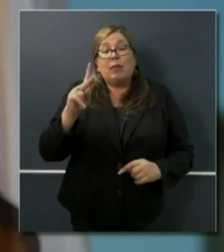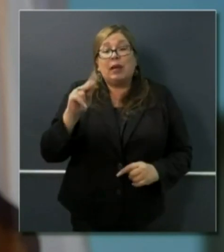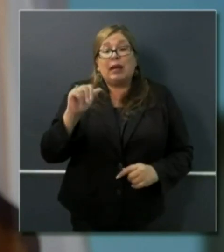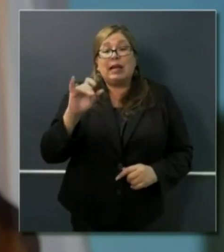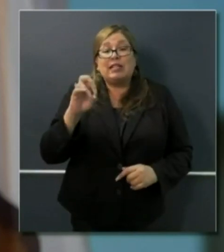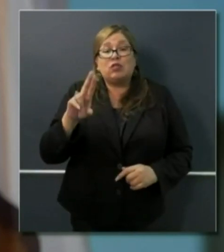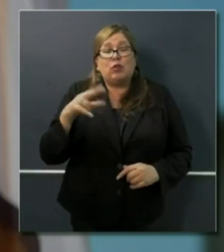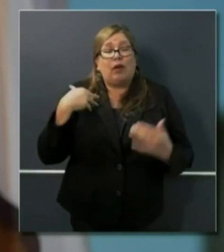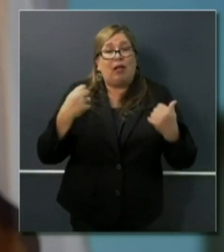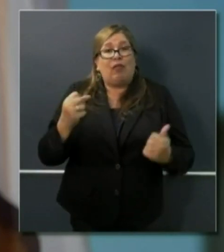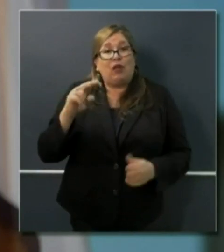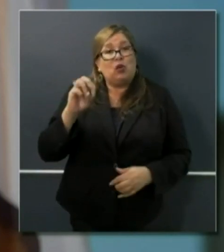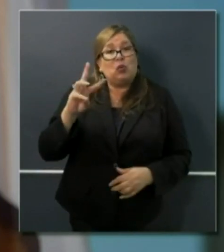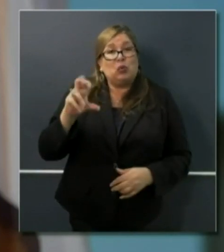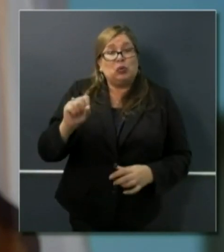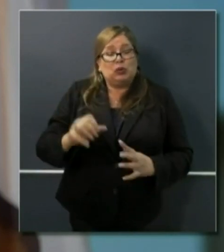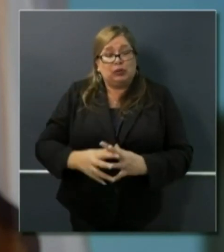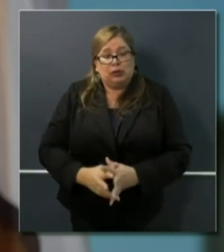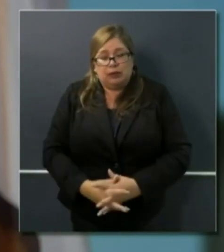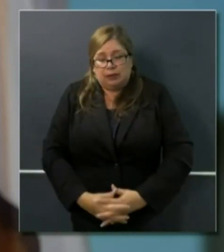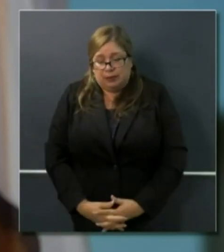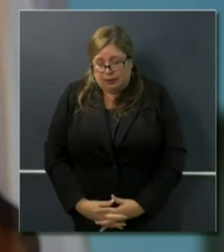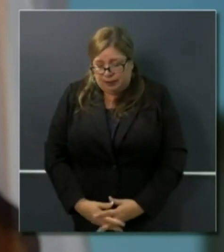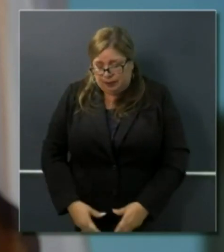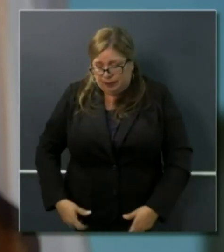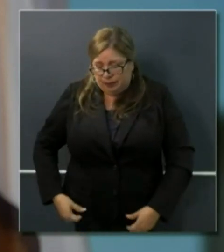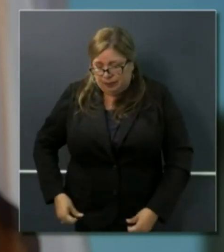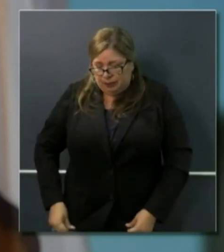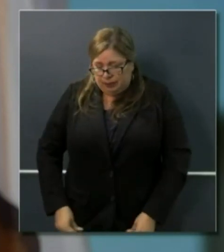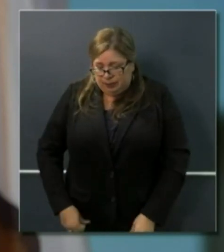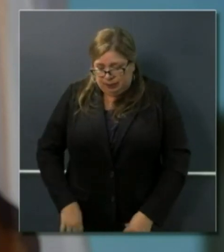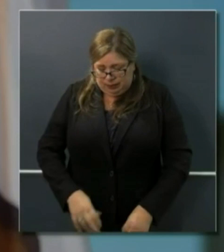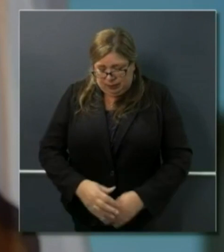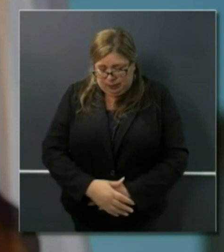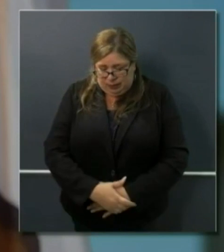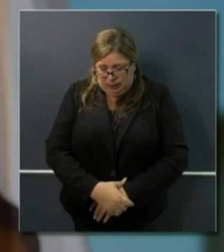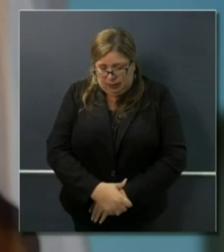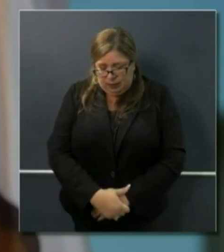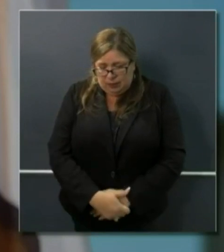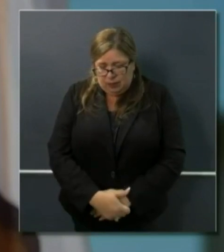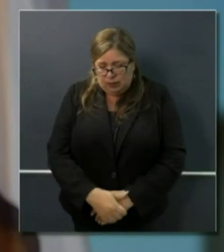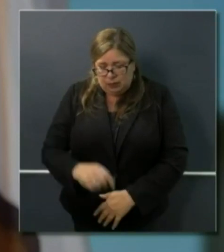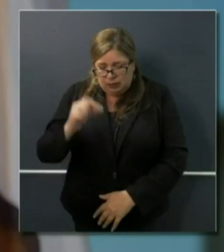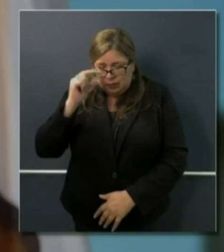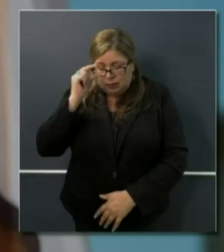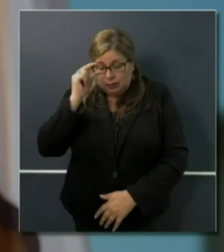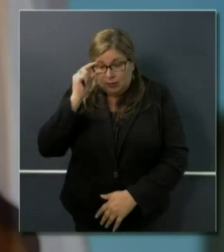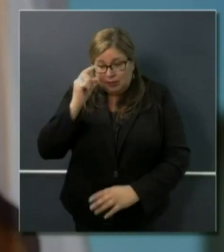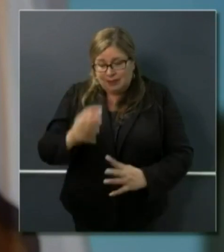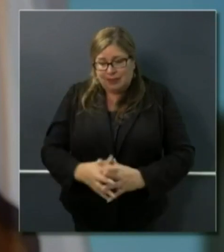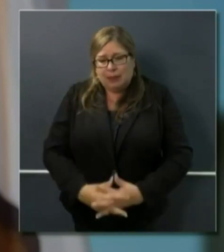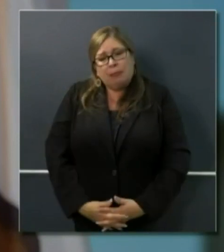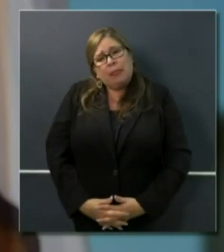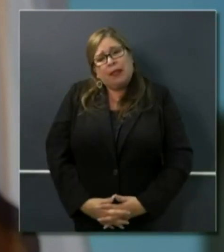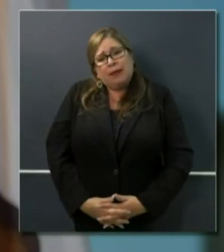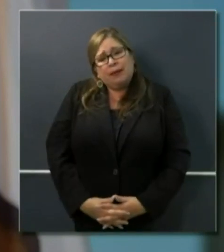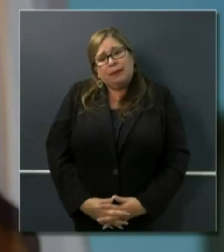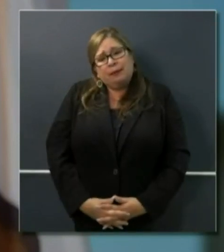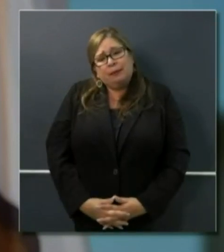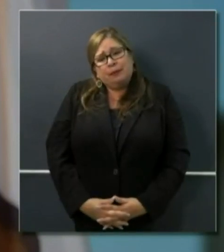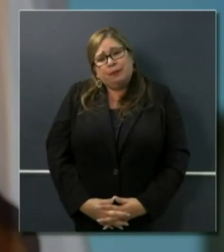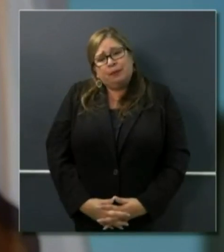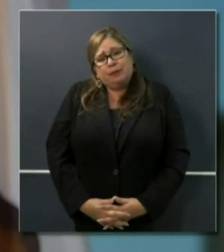Hi, Governor. I was just wondering if you've been in contact a lot with leadership in the